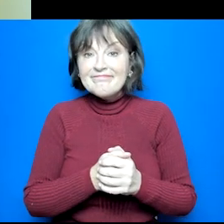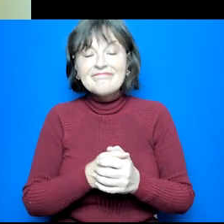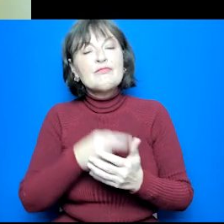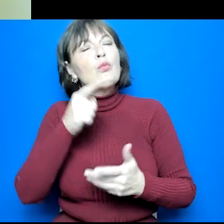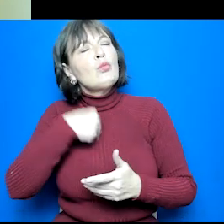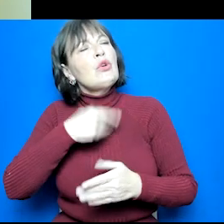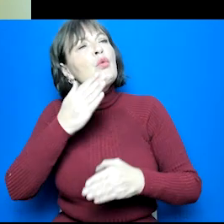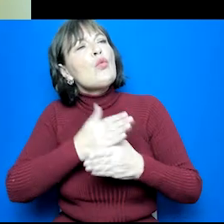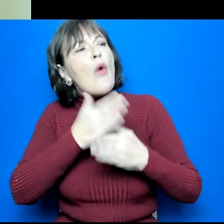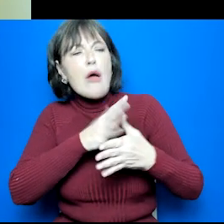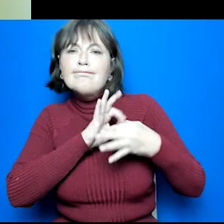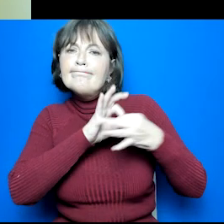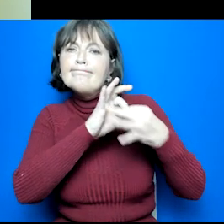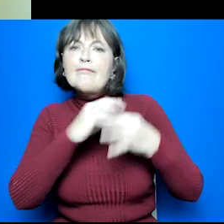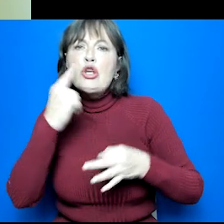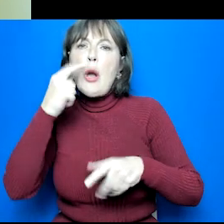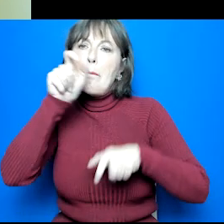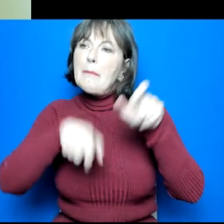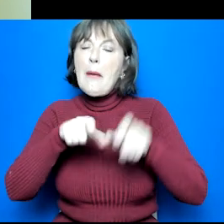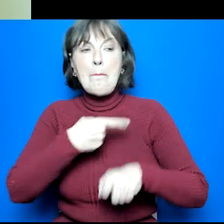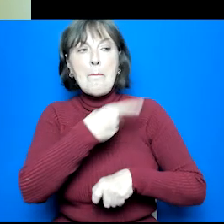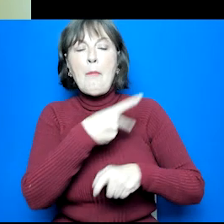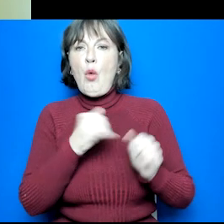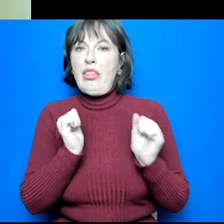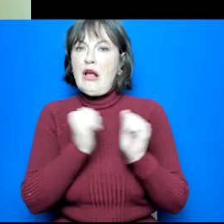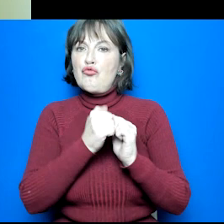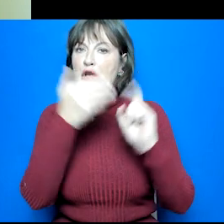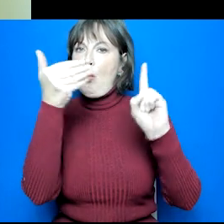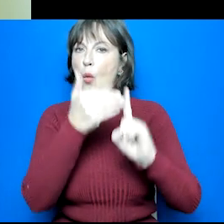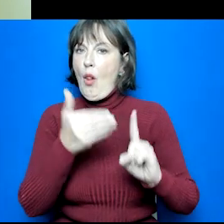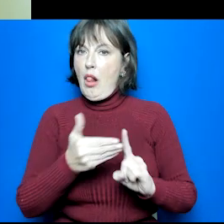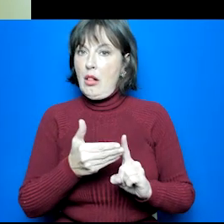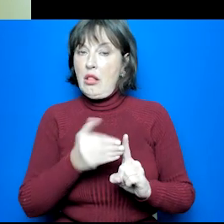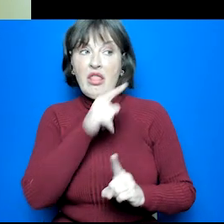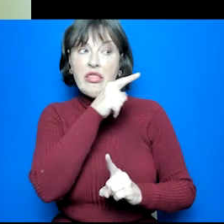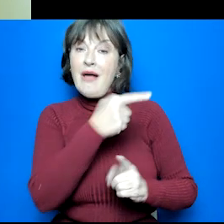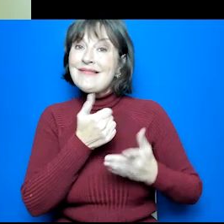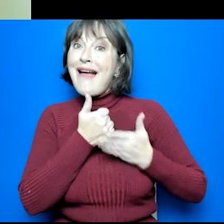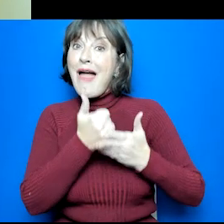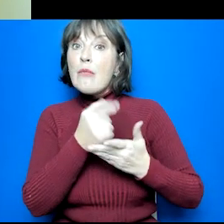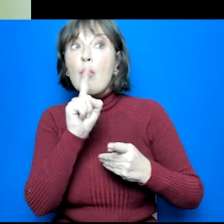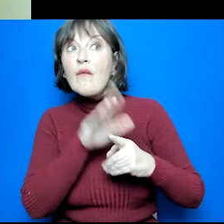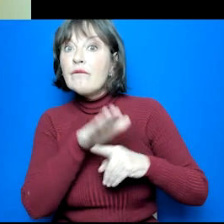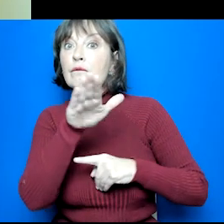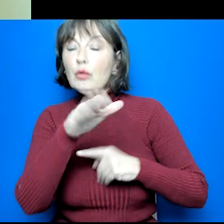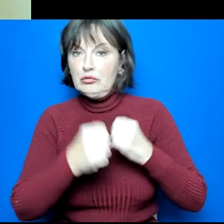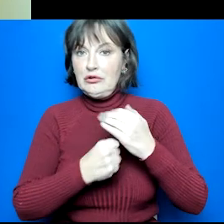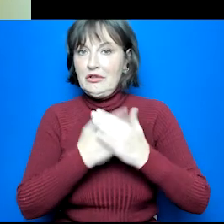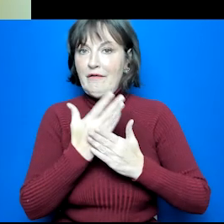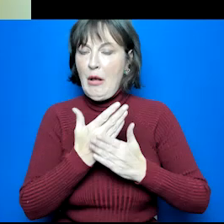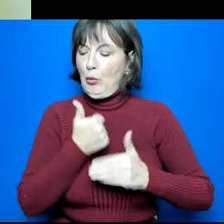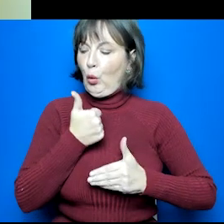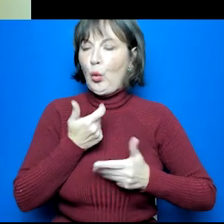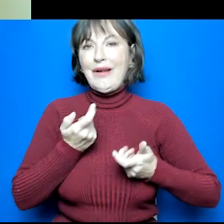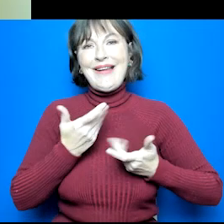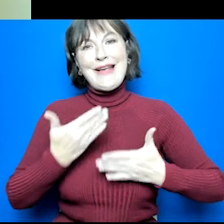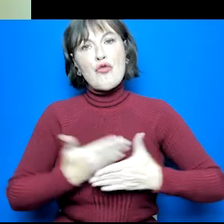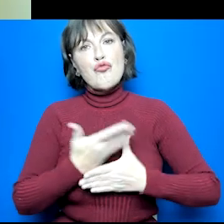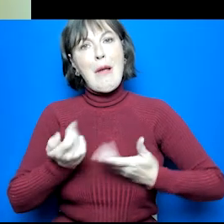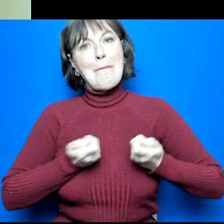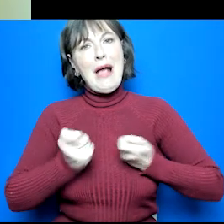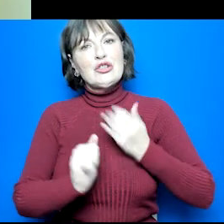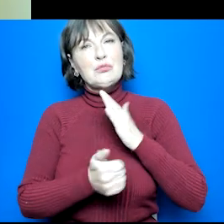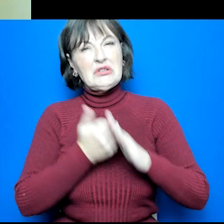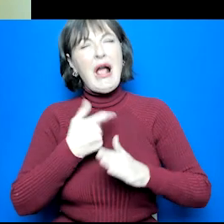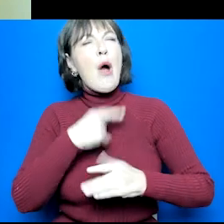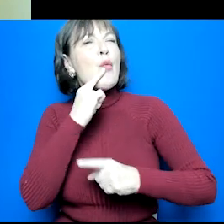the young person and agree goals they can work towards. This will ultimately help them develop good career management skills, which we will explain a bit more further